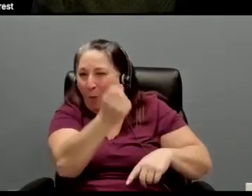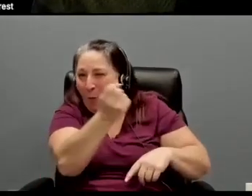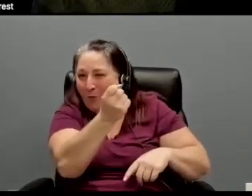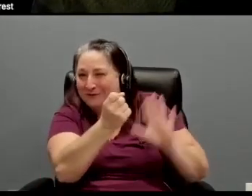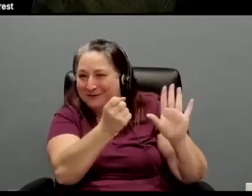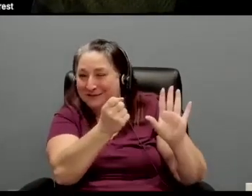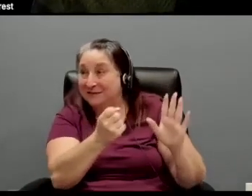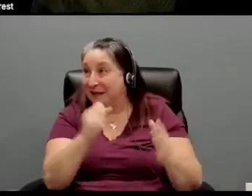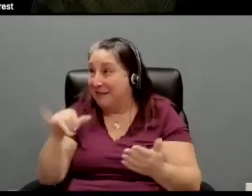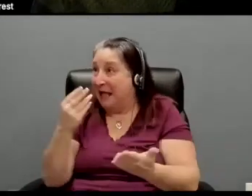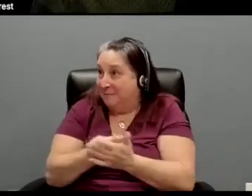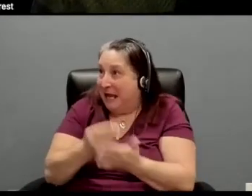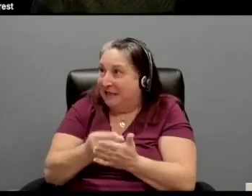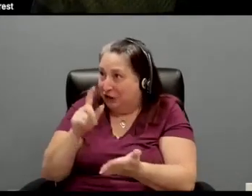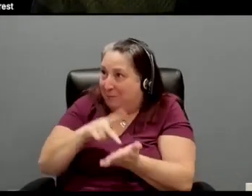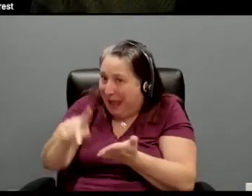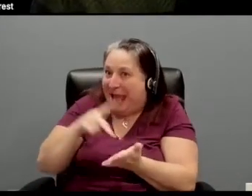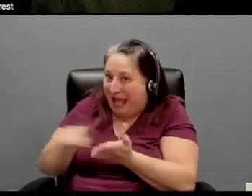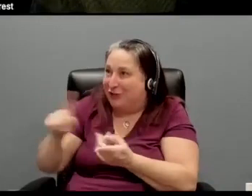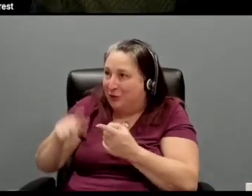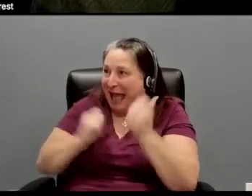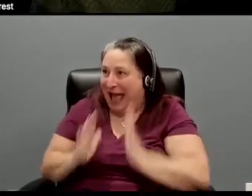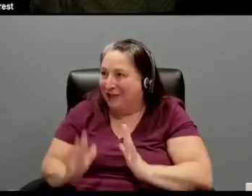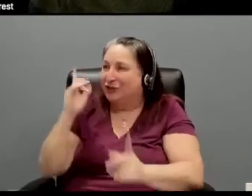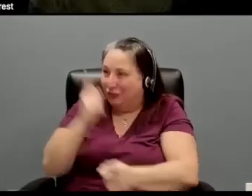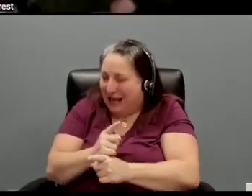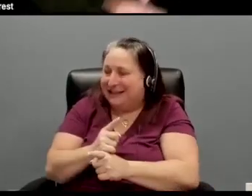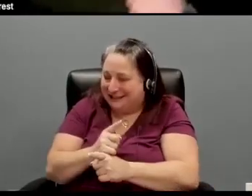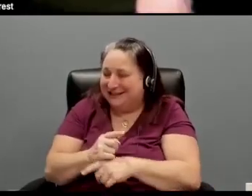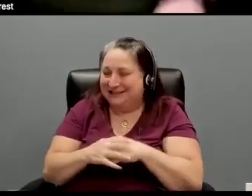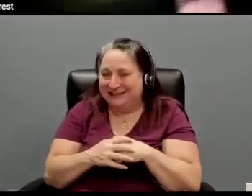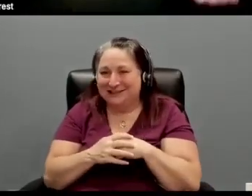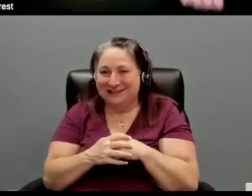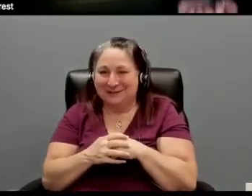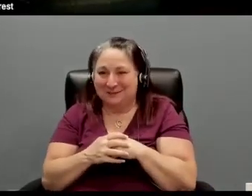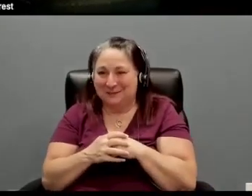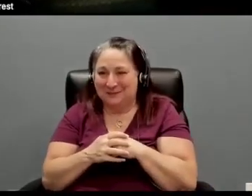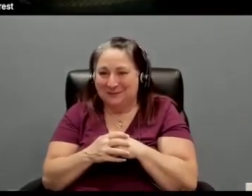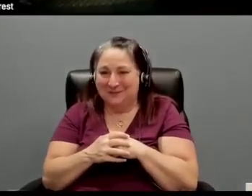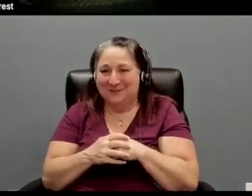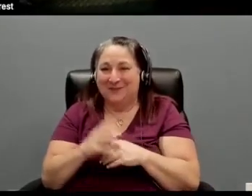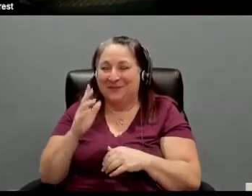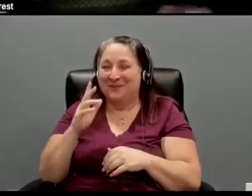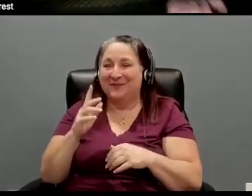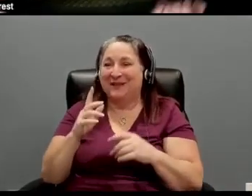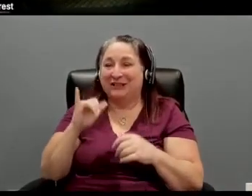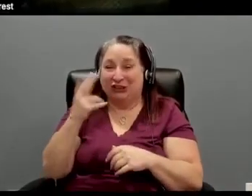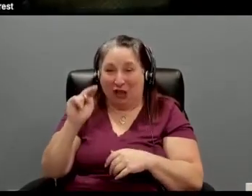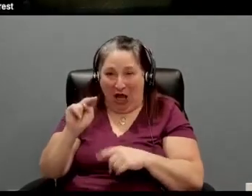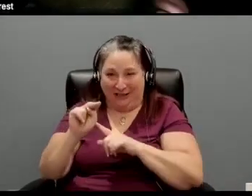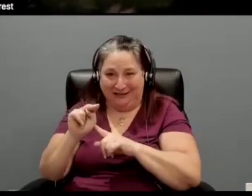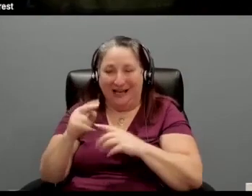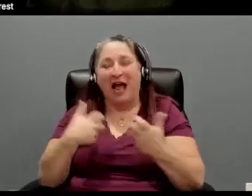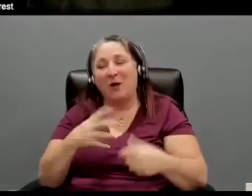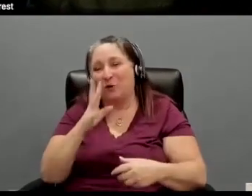That's where the money belongs. Believe me. That's where the money belongs. Well, I was. You guys. I'm going to cut you off again. I know you want to